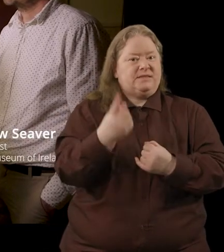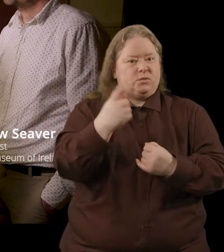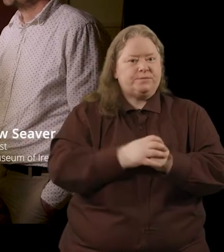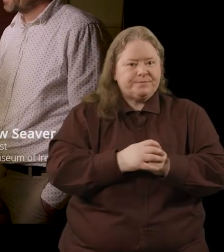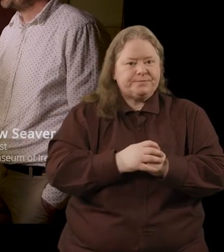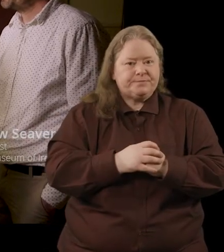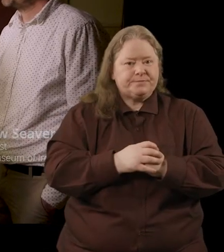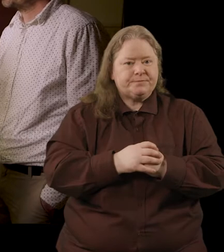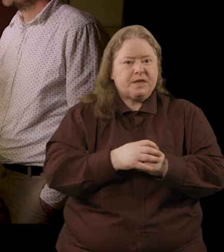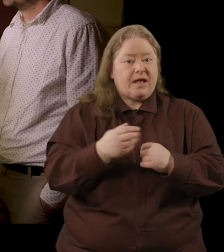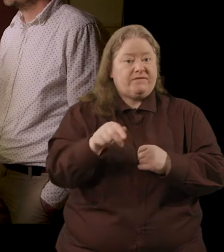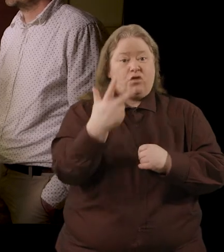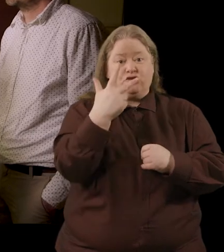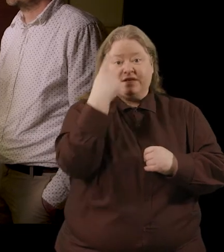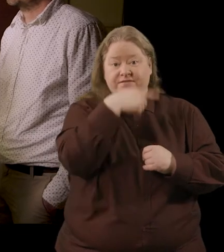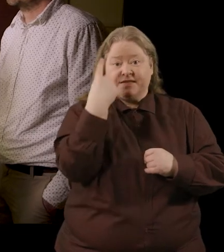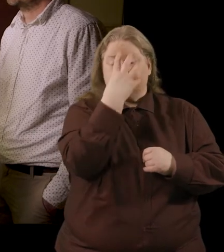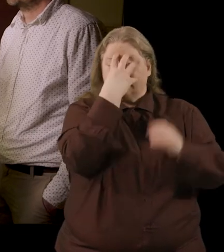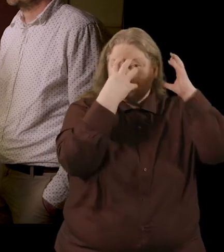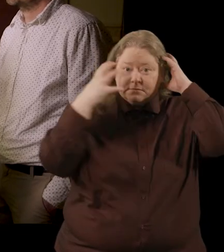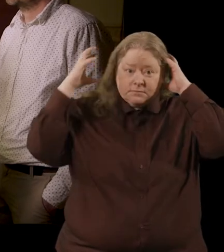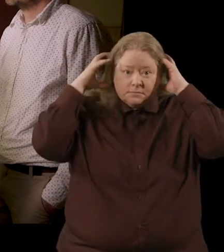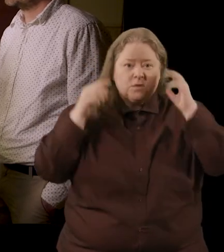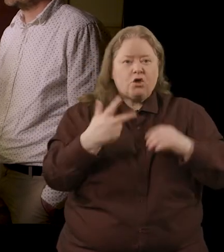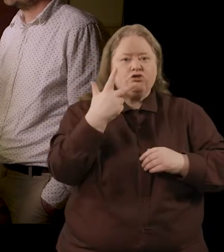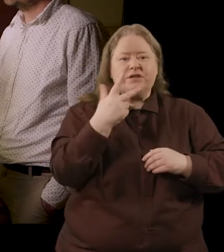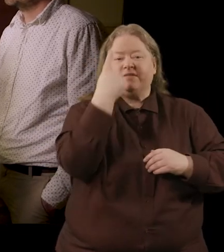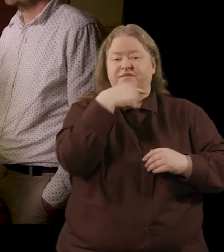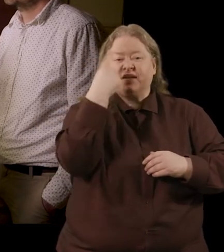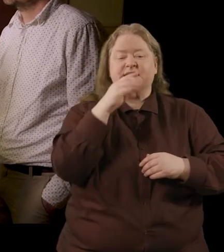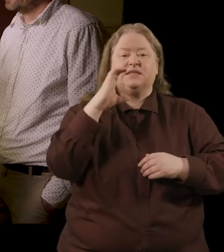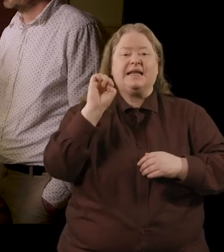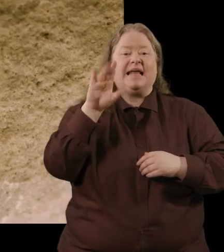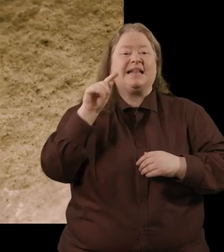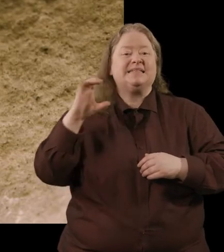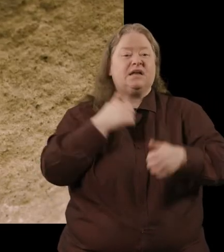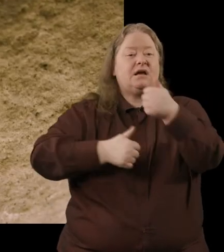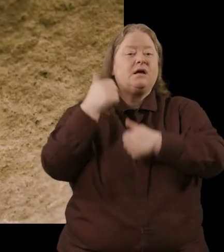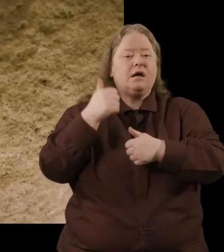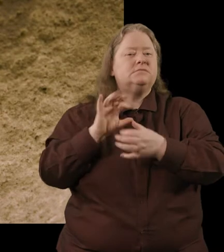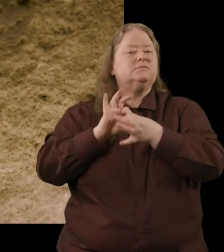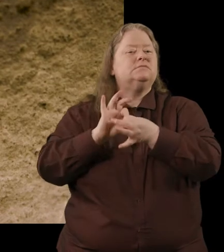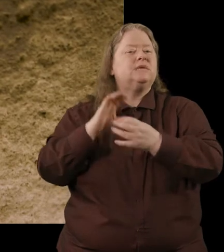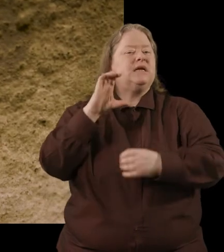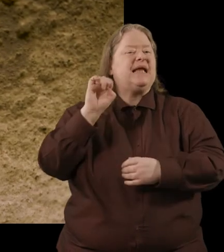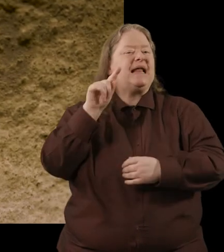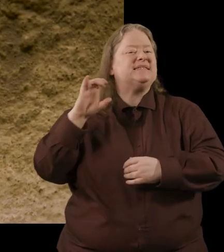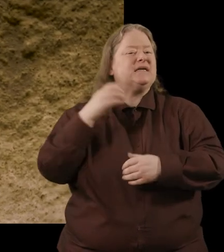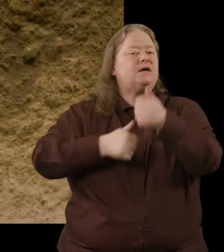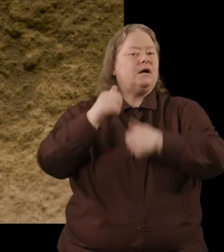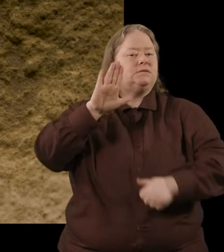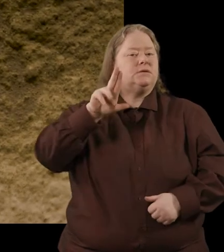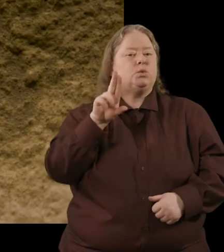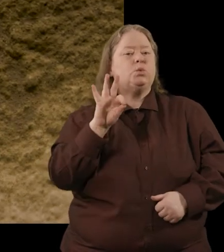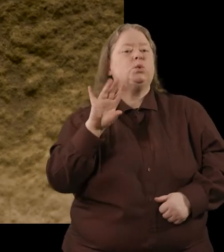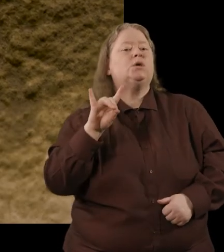this one and this has three faces, it's a three-faced Celtic god, it's associated with the Celtic god Lu